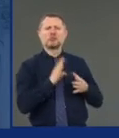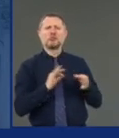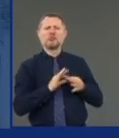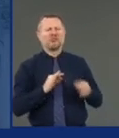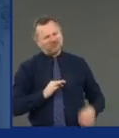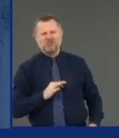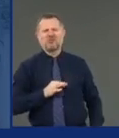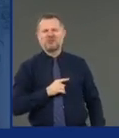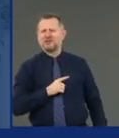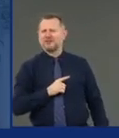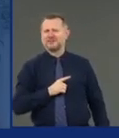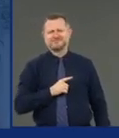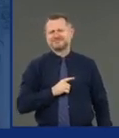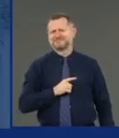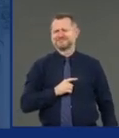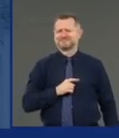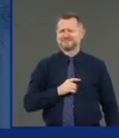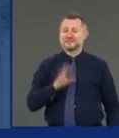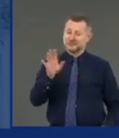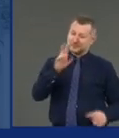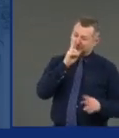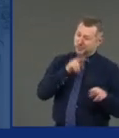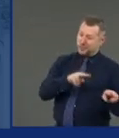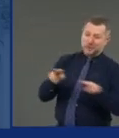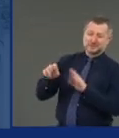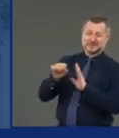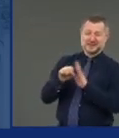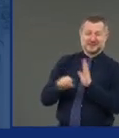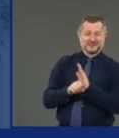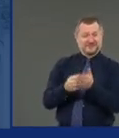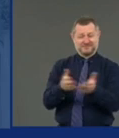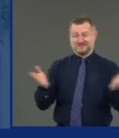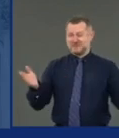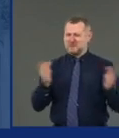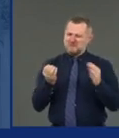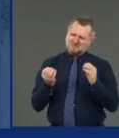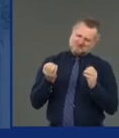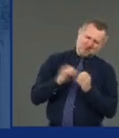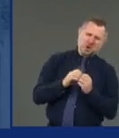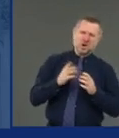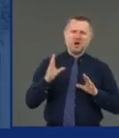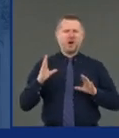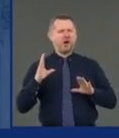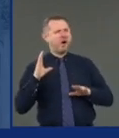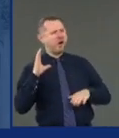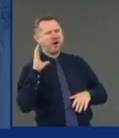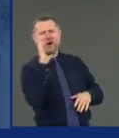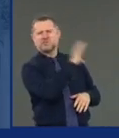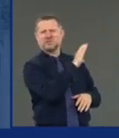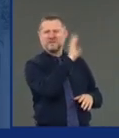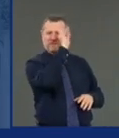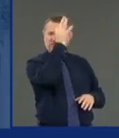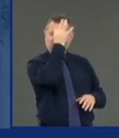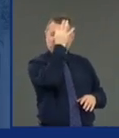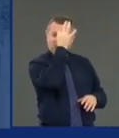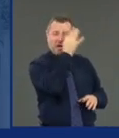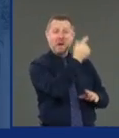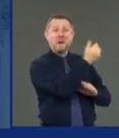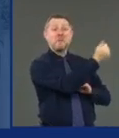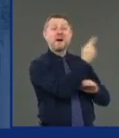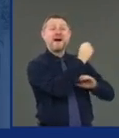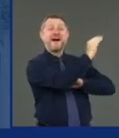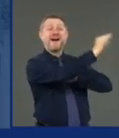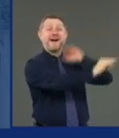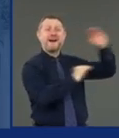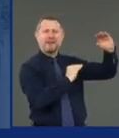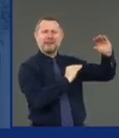You look at the states that give more money to the federal government than they get back. You know the